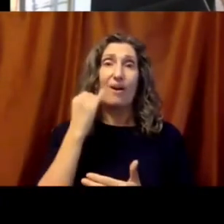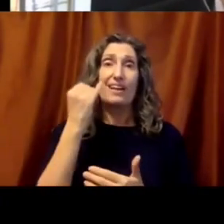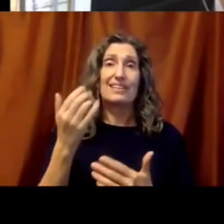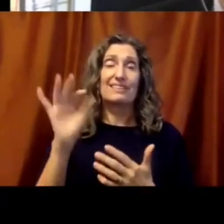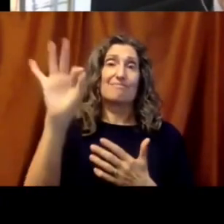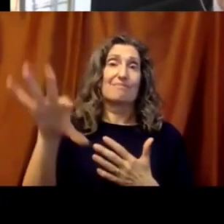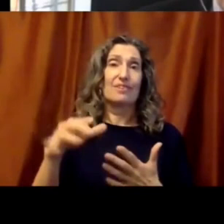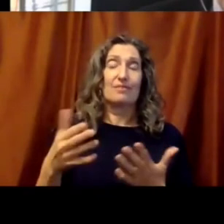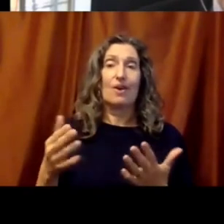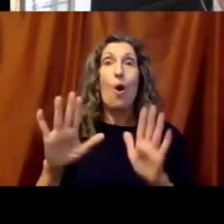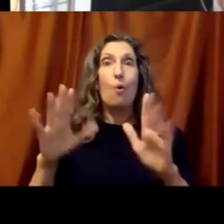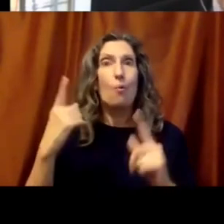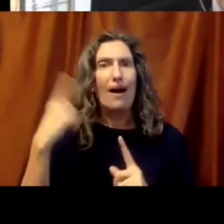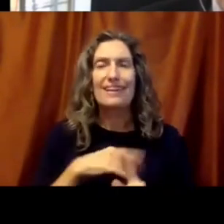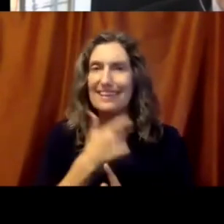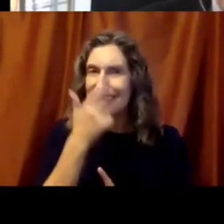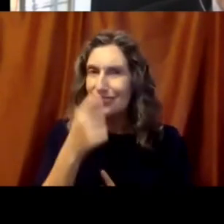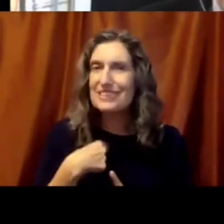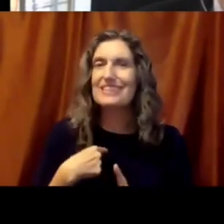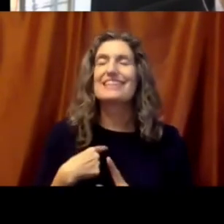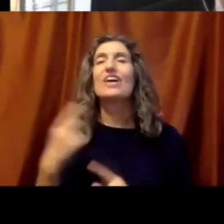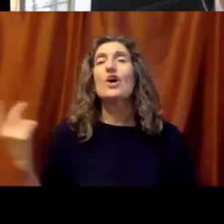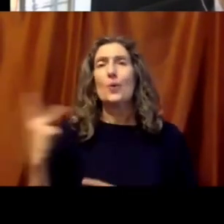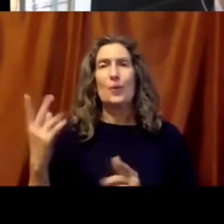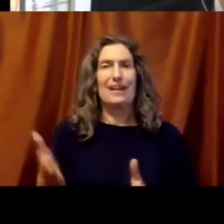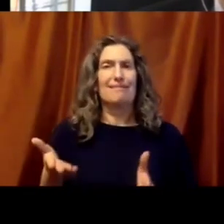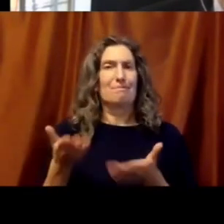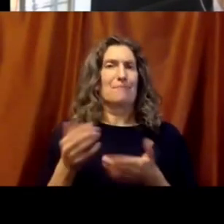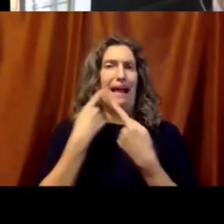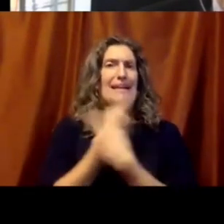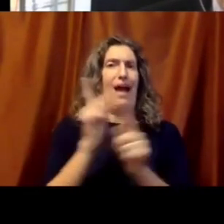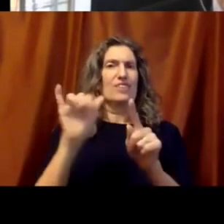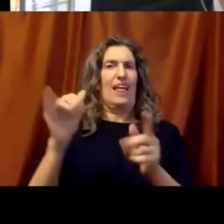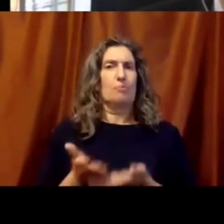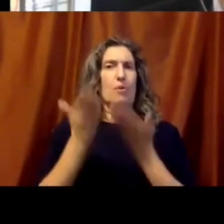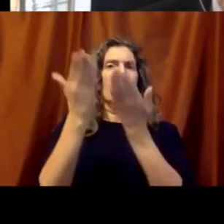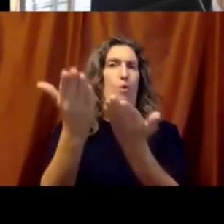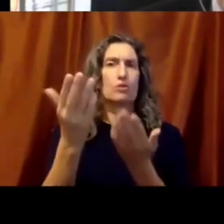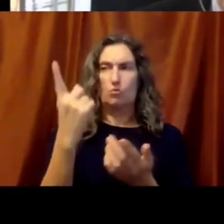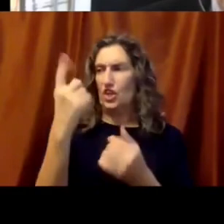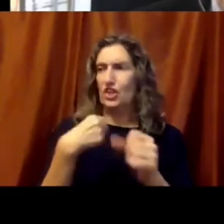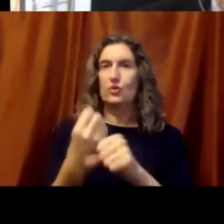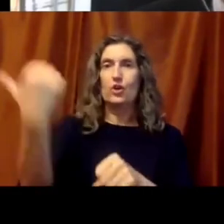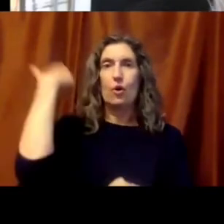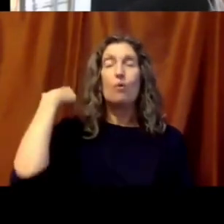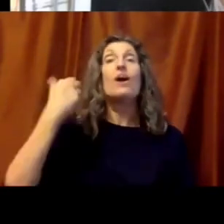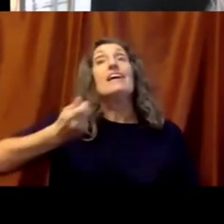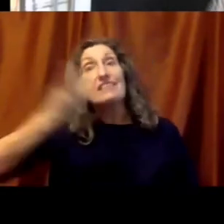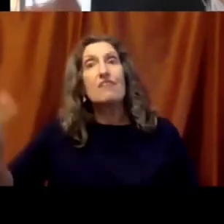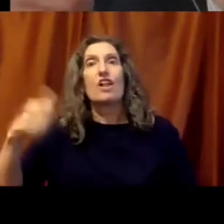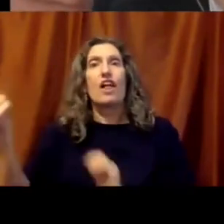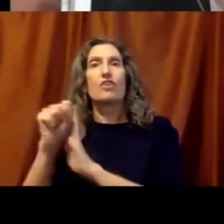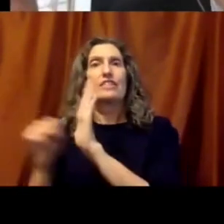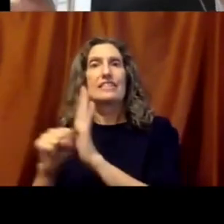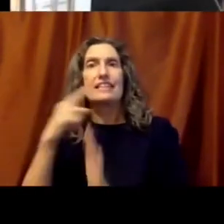Minnesota. One positive surprise after we announced our proposal a year ago, we've heard from groups in multiple other states in the United States